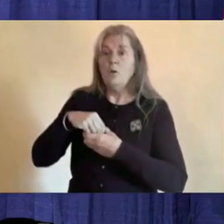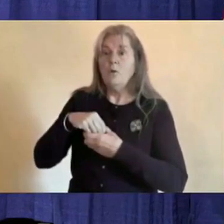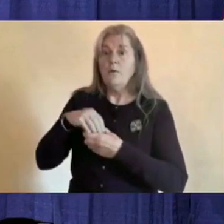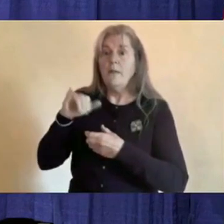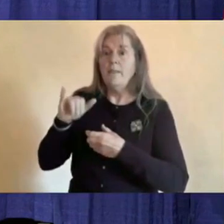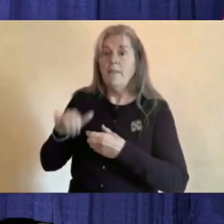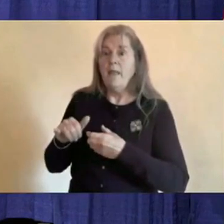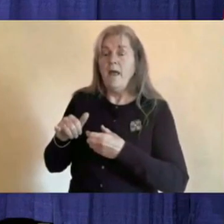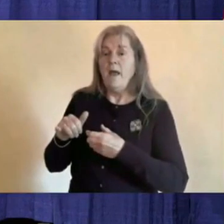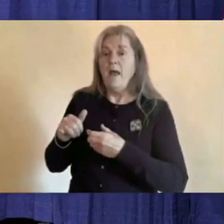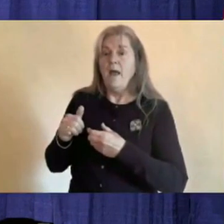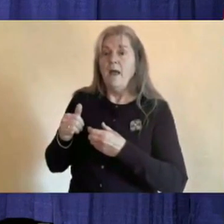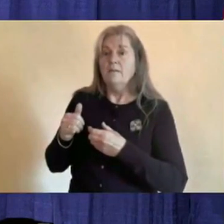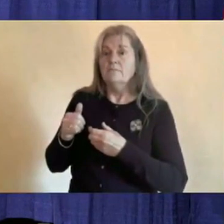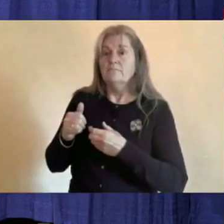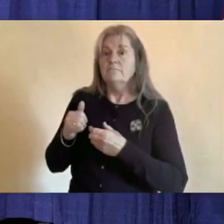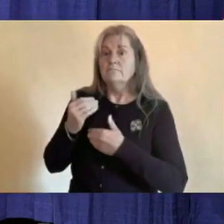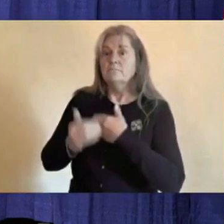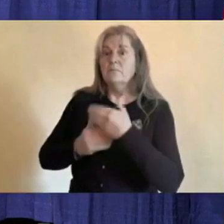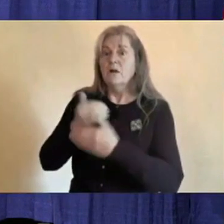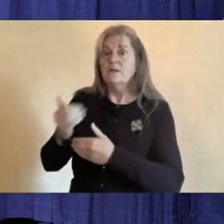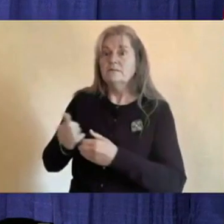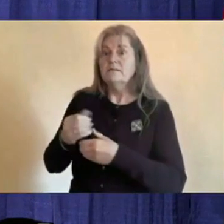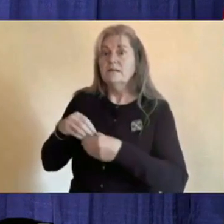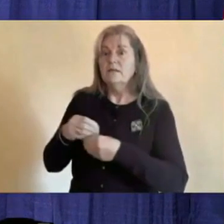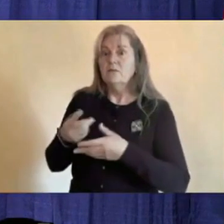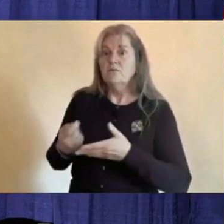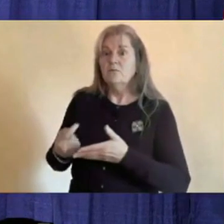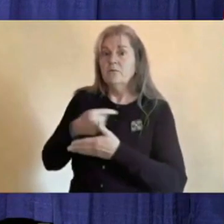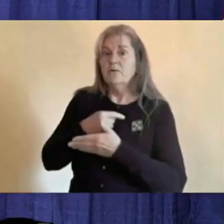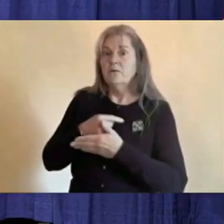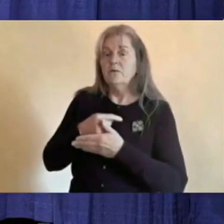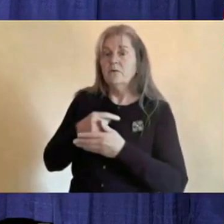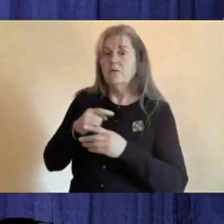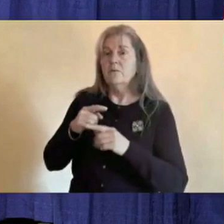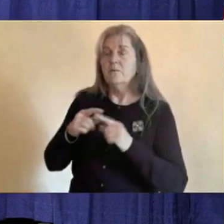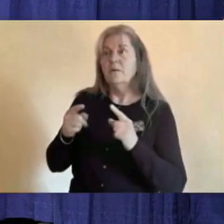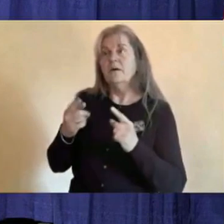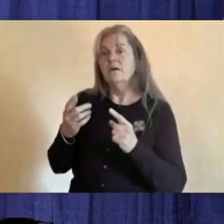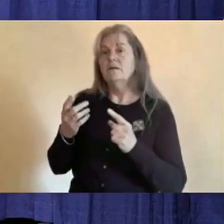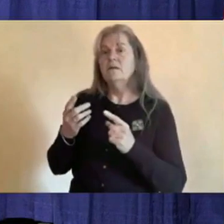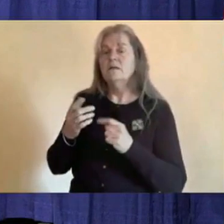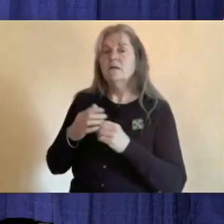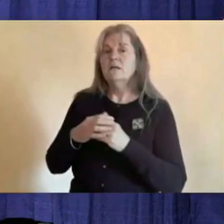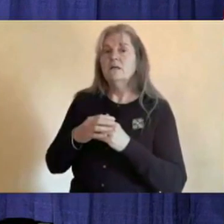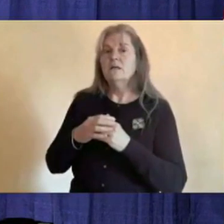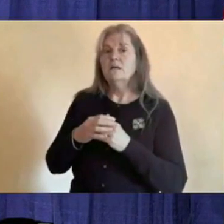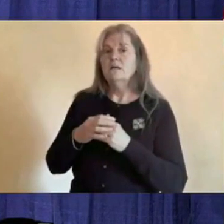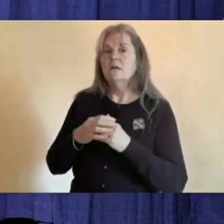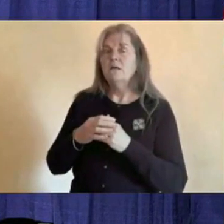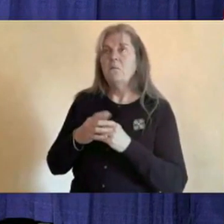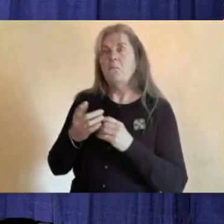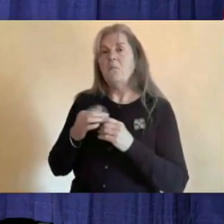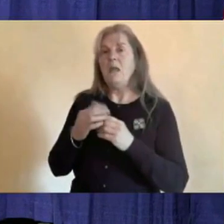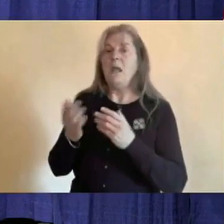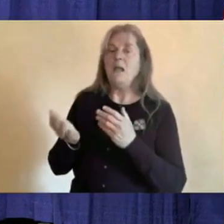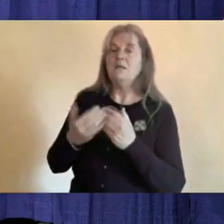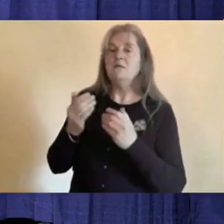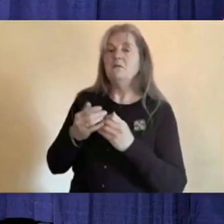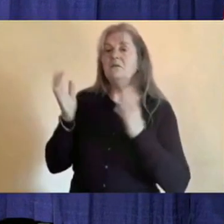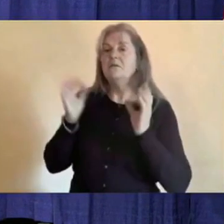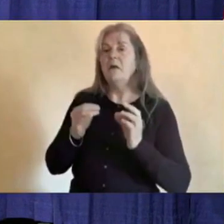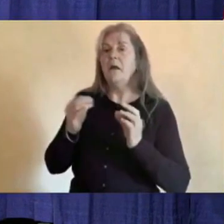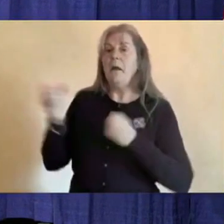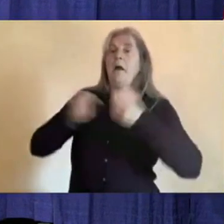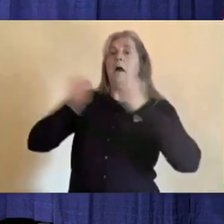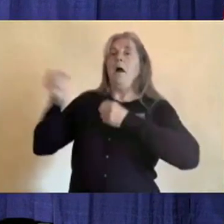it would have been relatively easy to say let's hire more educational assistants and continue with